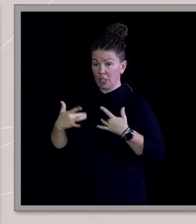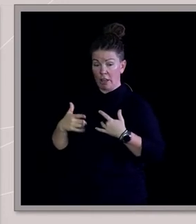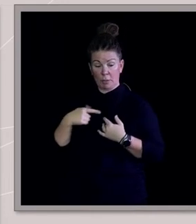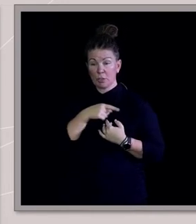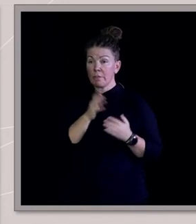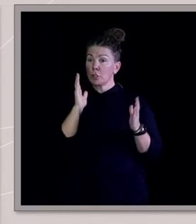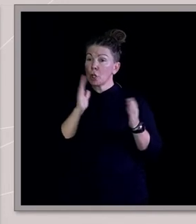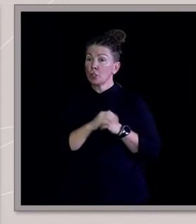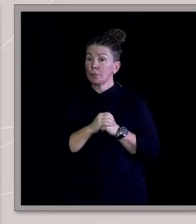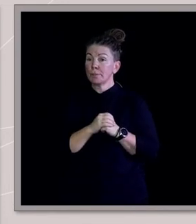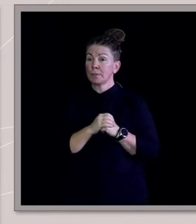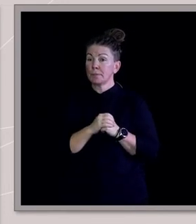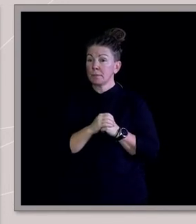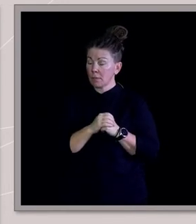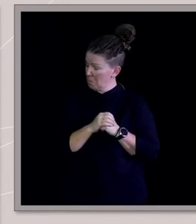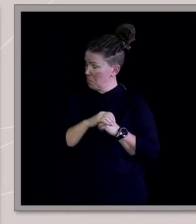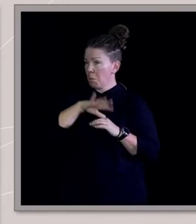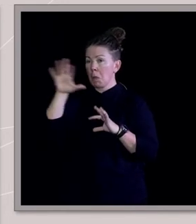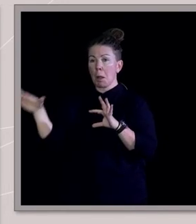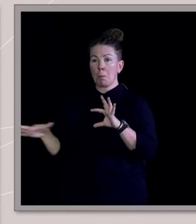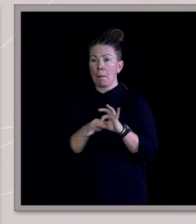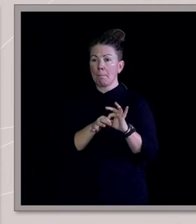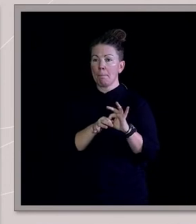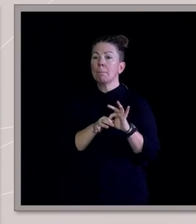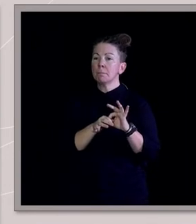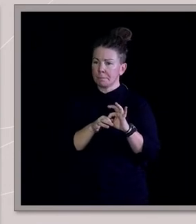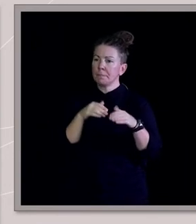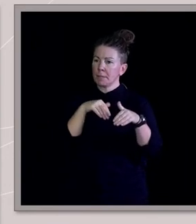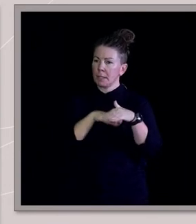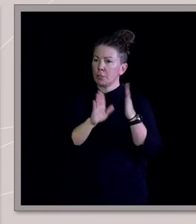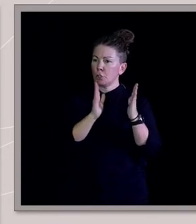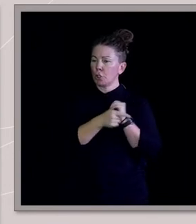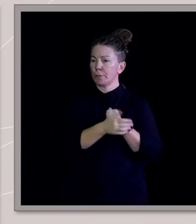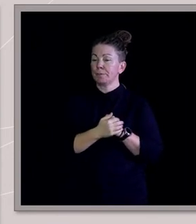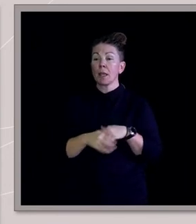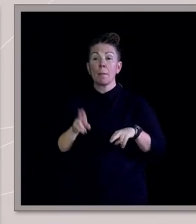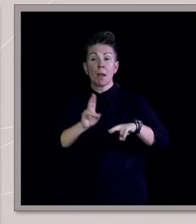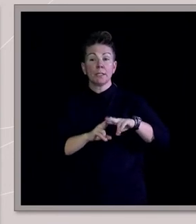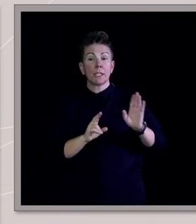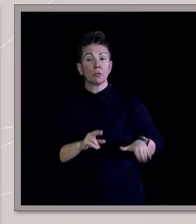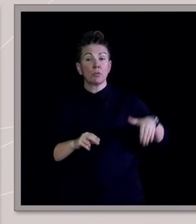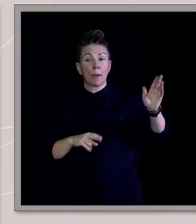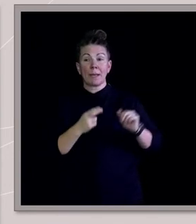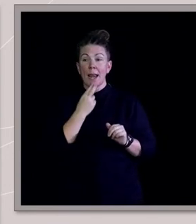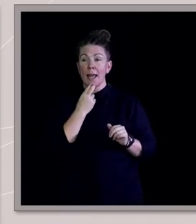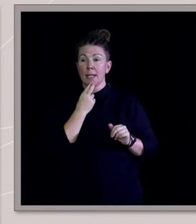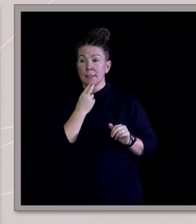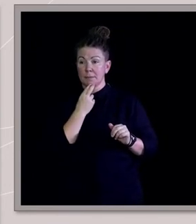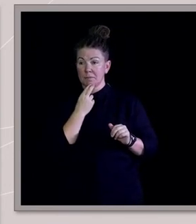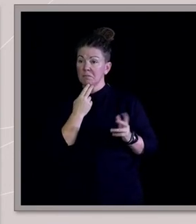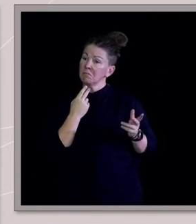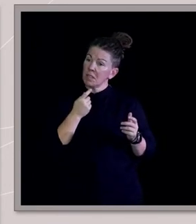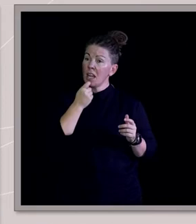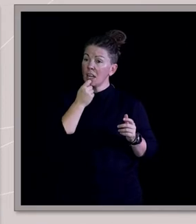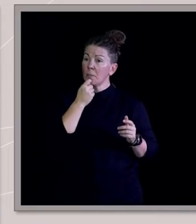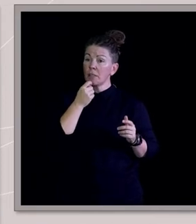church. So, that was enough to bring her into the Dubbo Assembly. My dad had grown up in Adelaide, had a bit of a